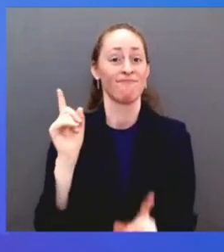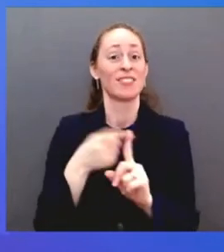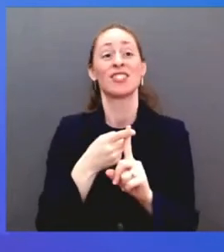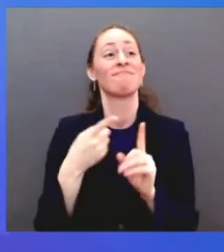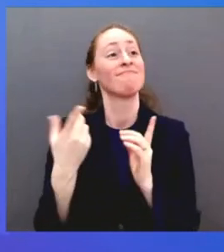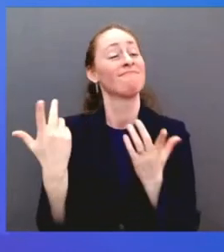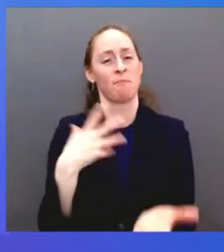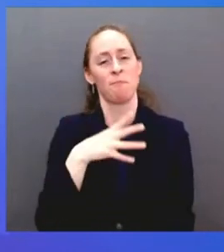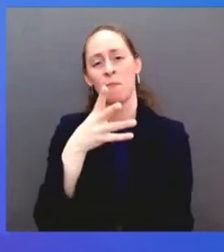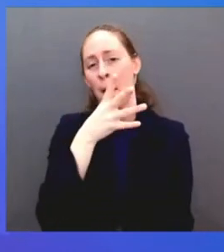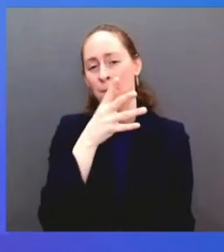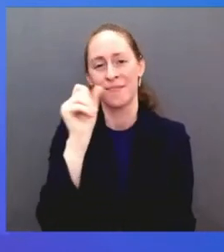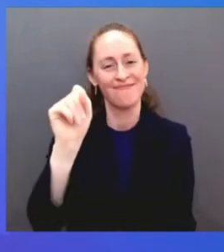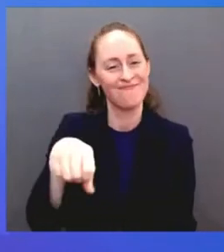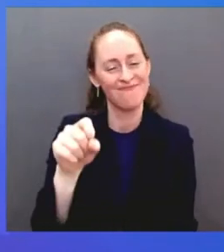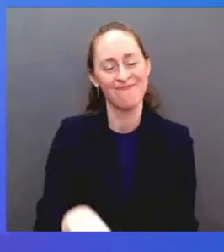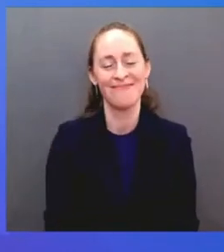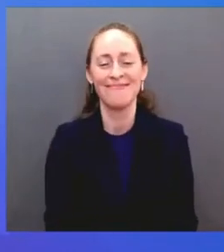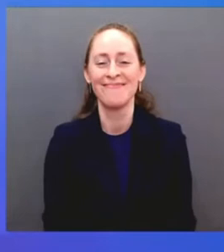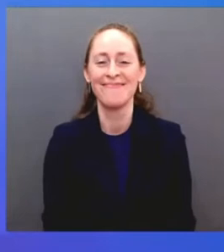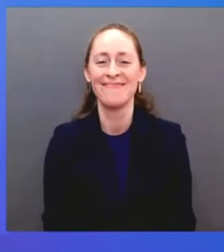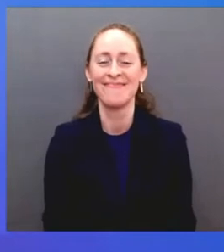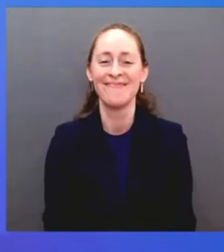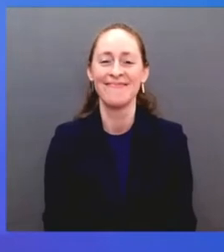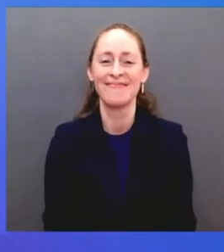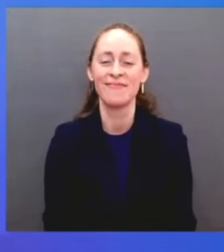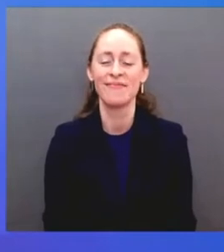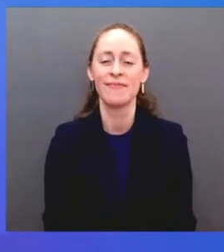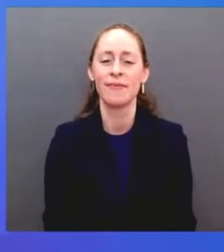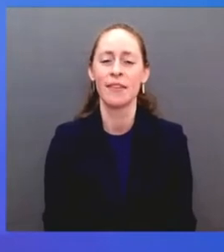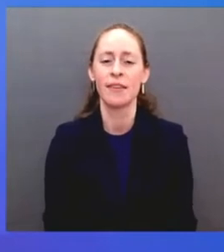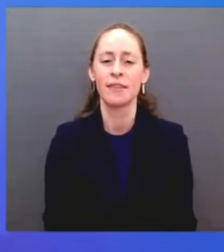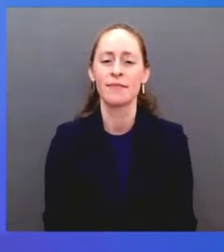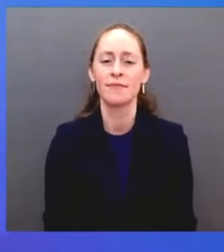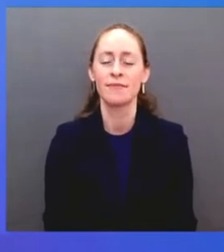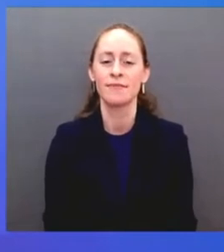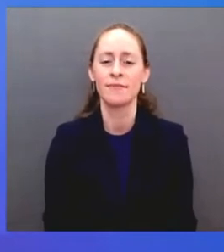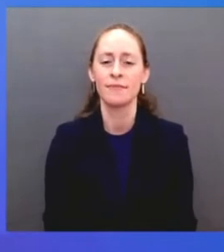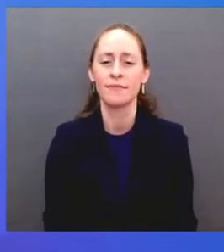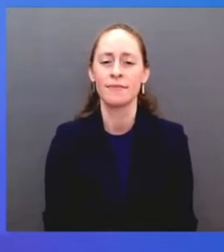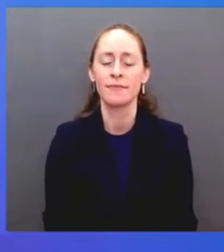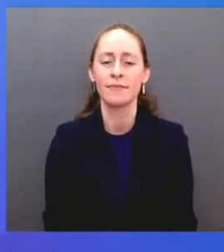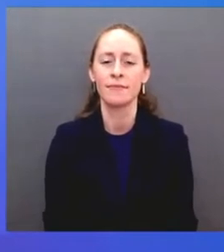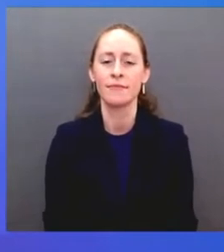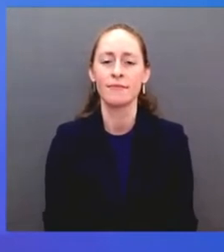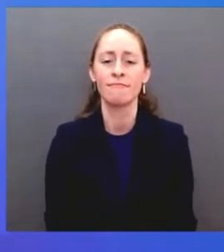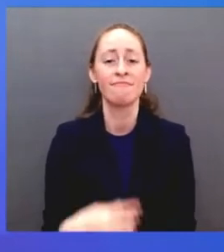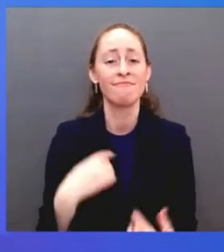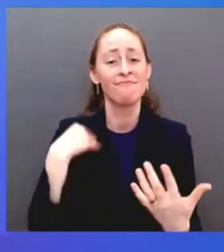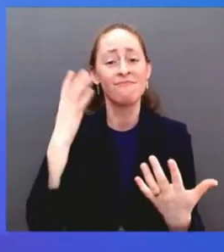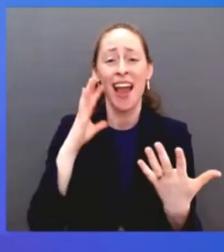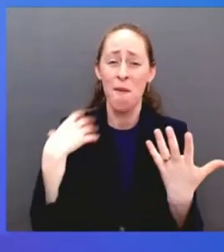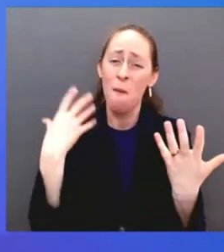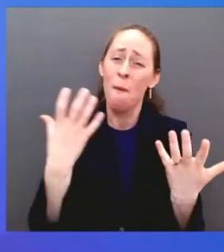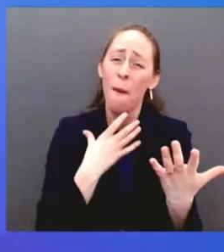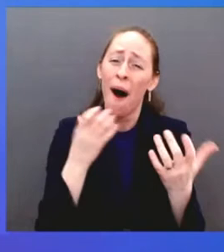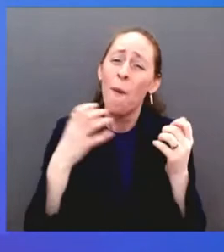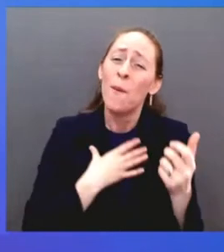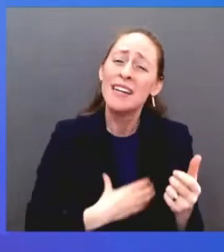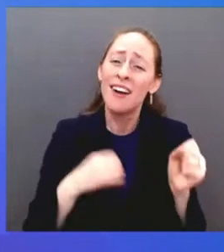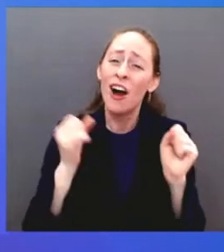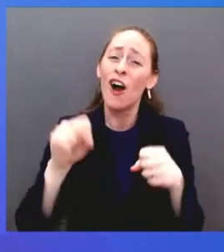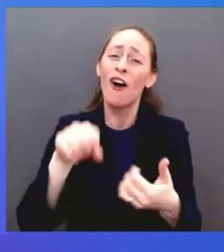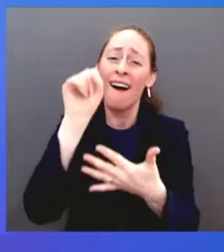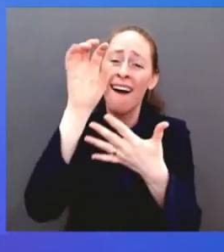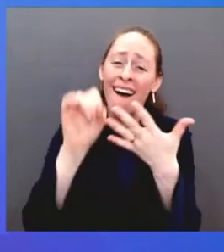I would love to be able to address and to thank, but time is short, so let me end by sharing